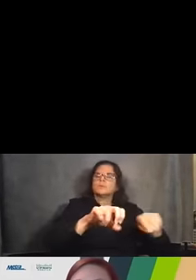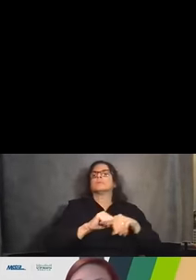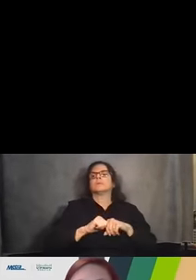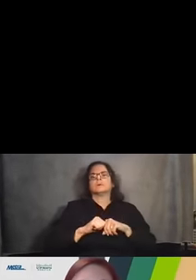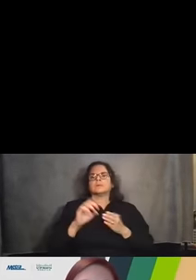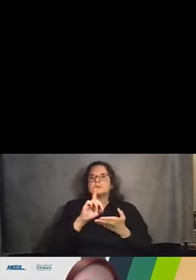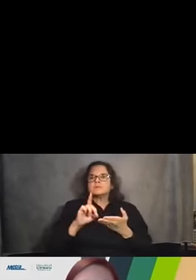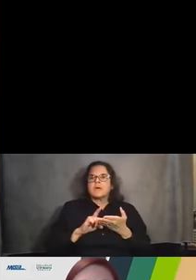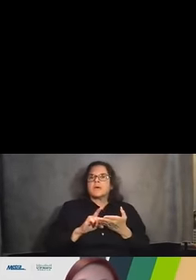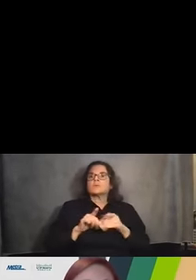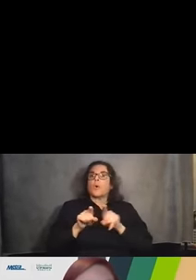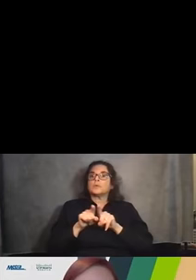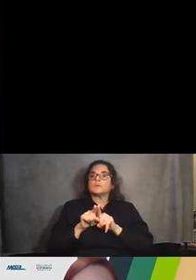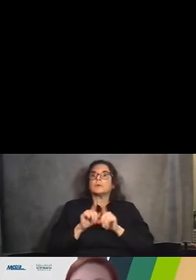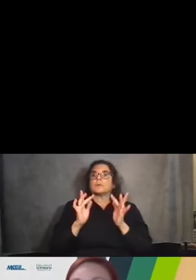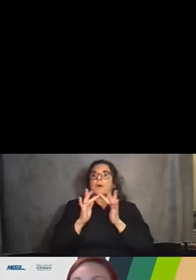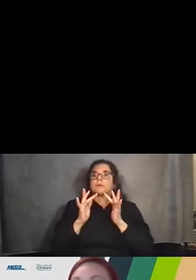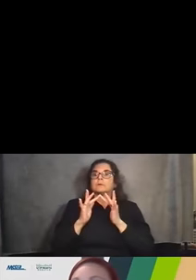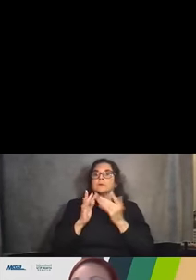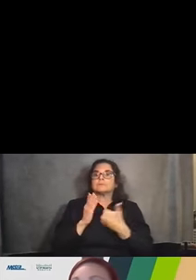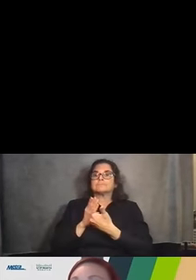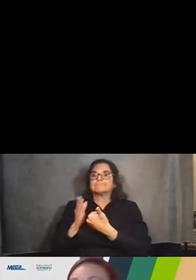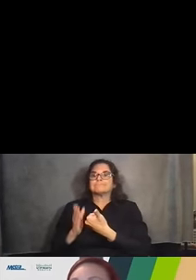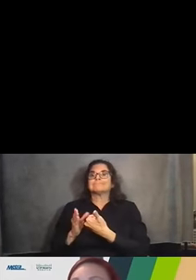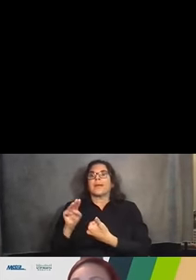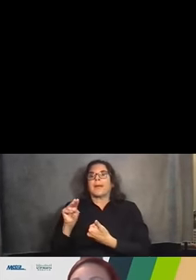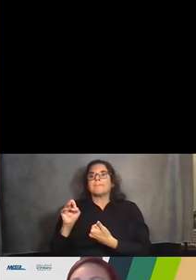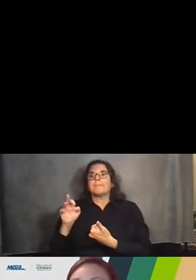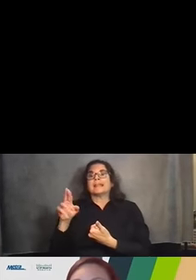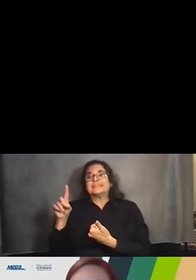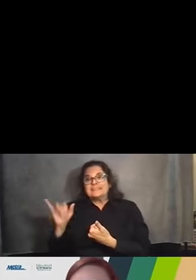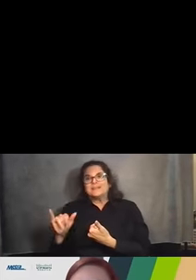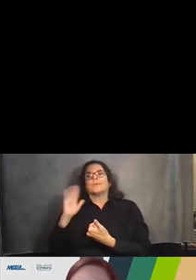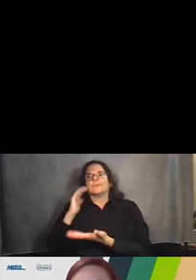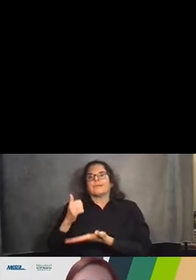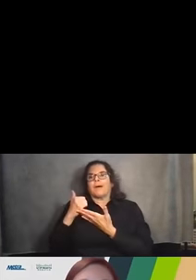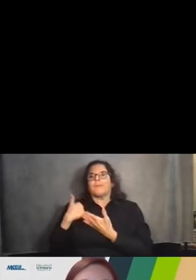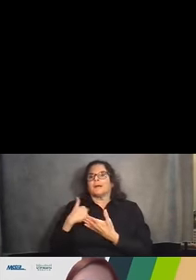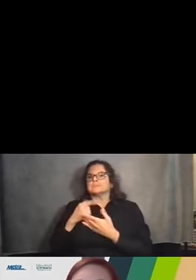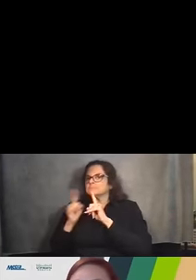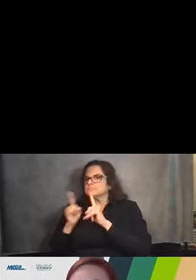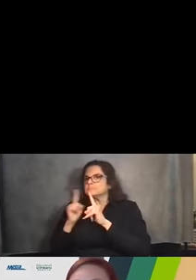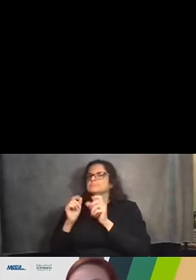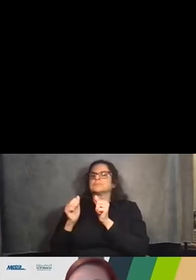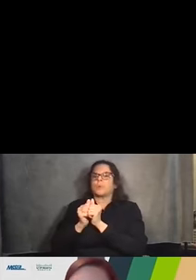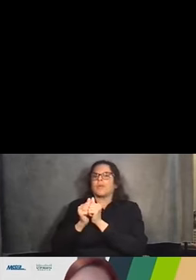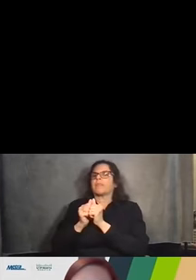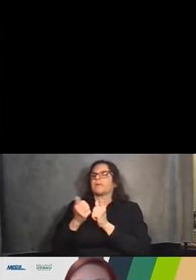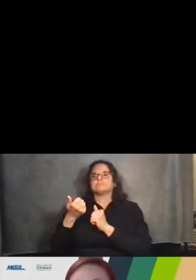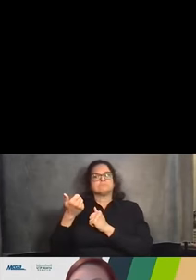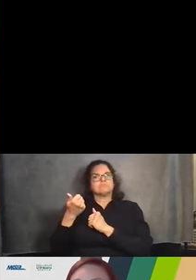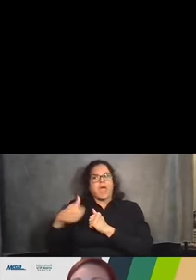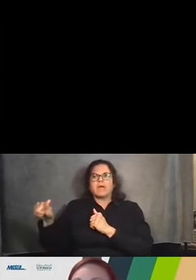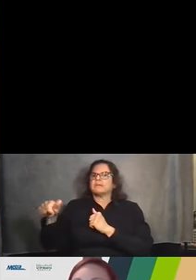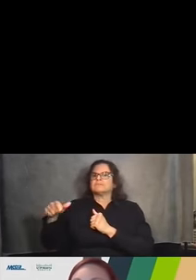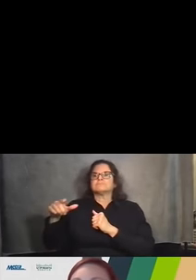property owners. Thank you to Melody, the aldermen's offices, the condo associations and any other of the any